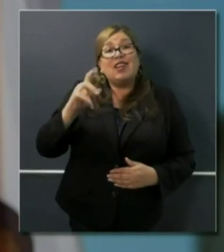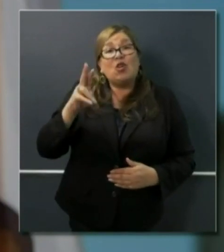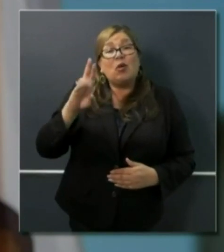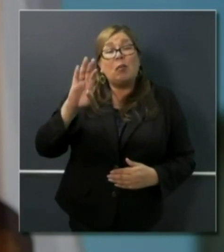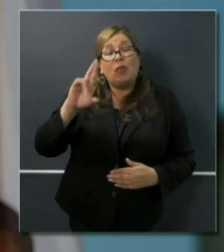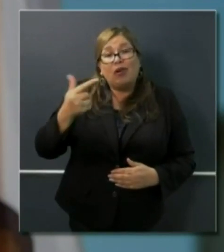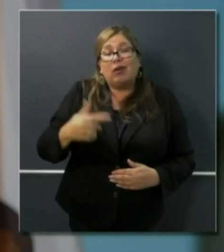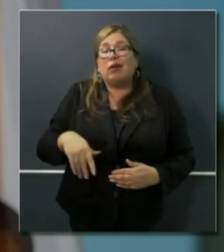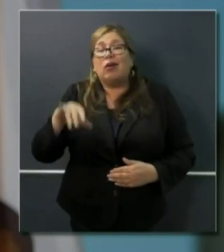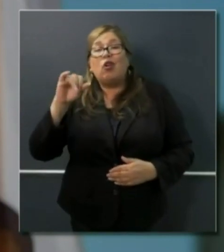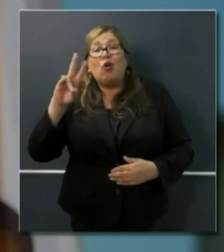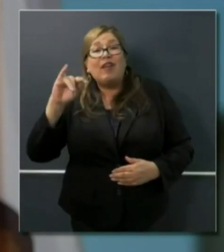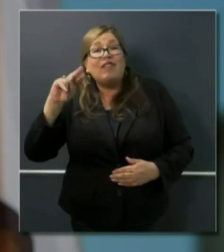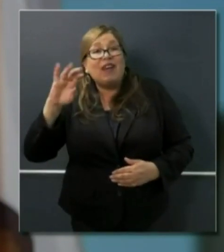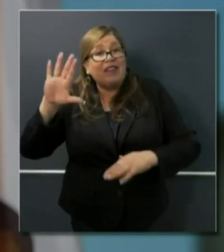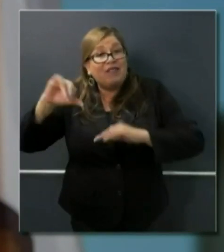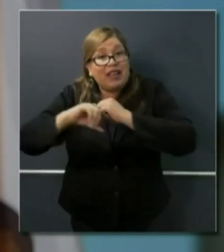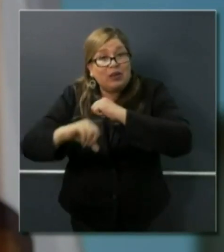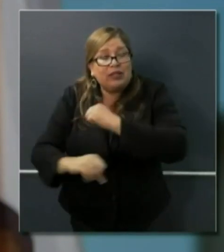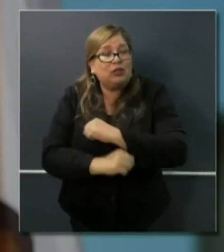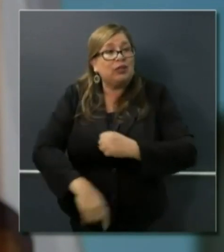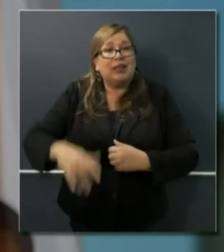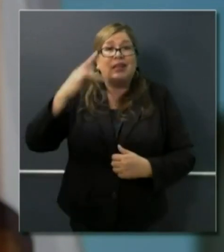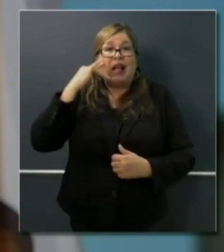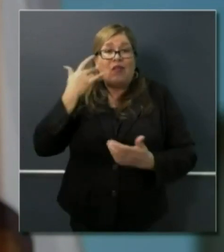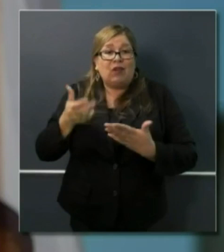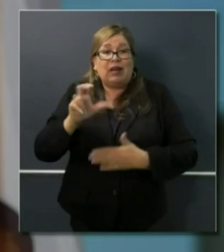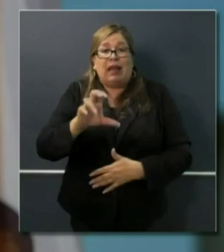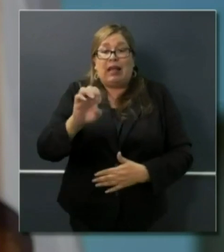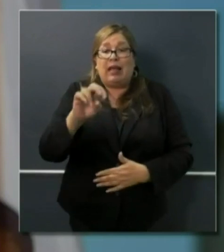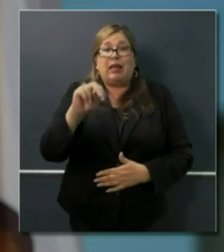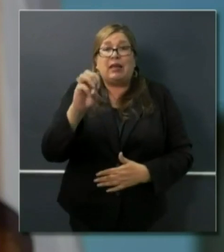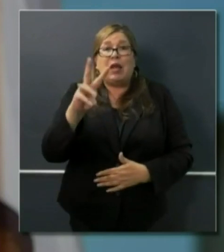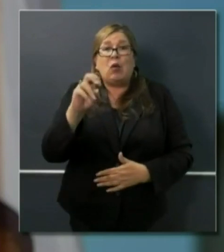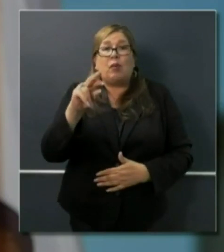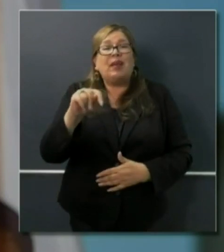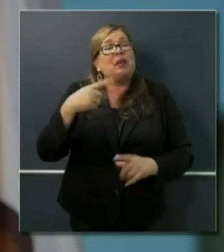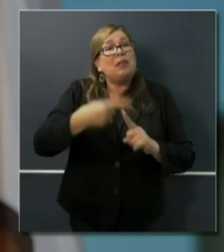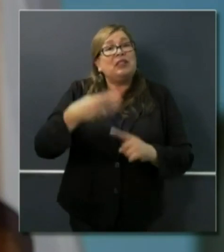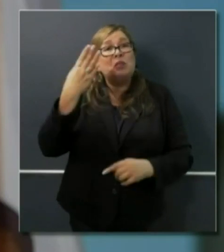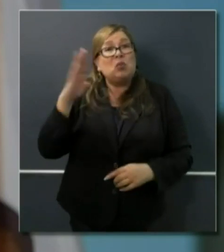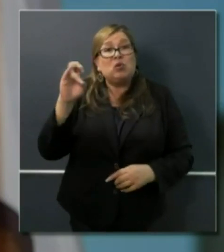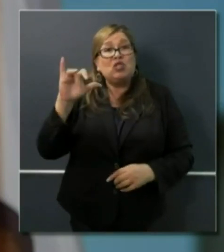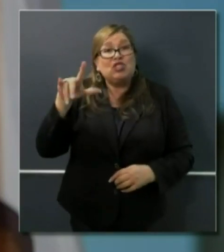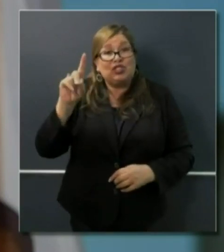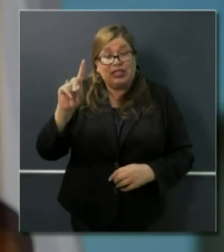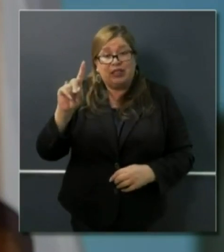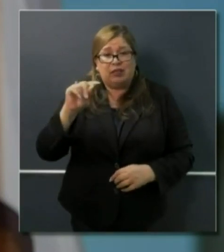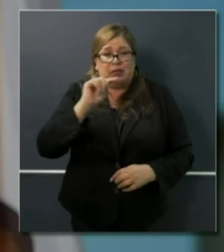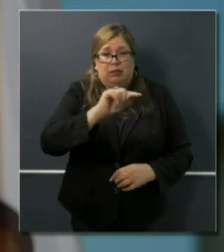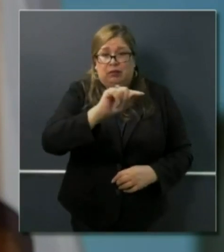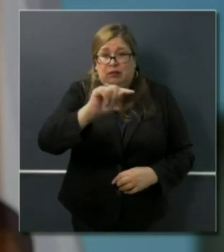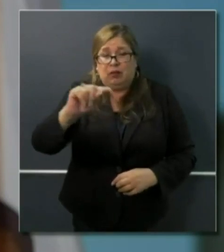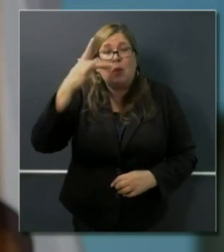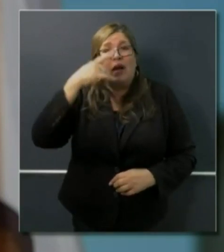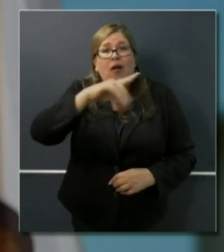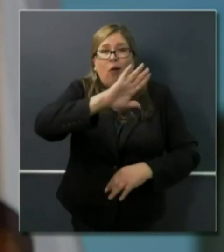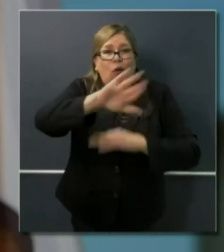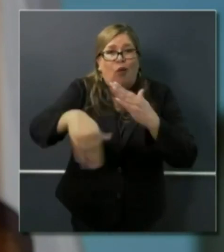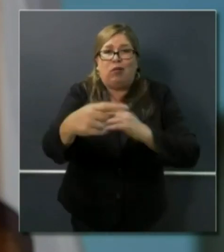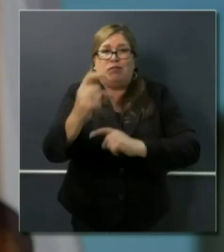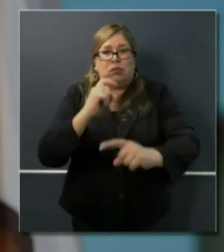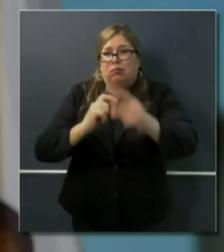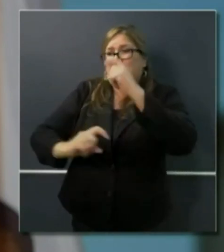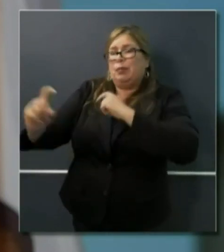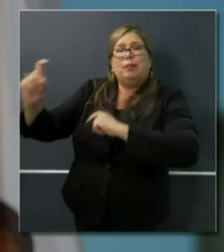Foundation, the California Endowment, and Blue Shield Foundation. They seeded the philanthropic part of this.